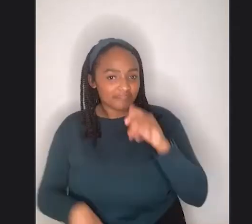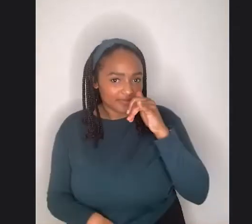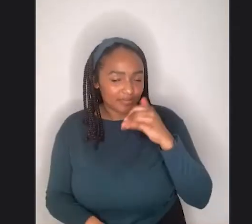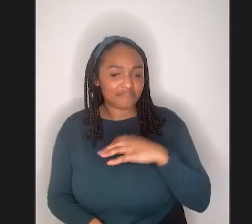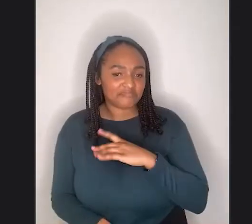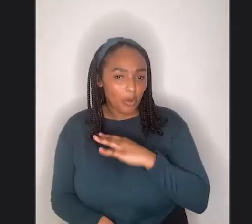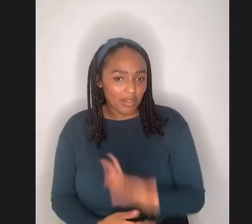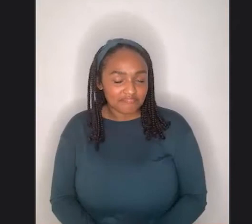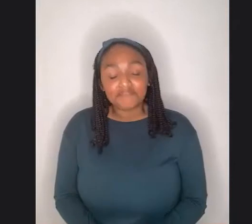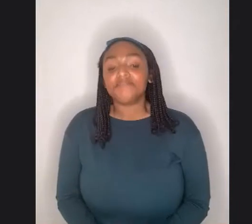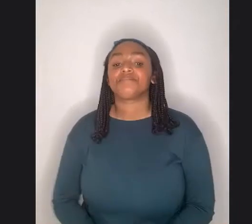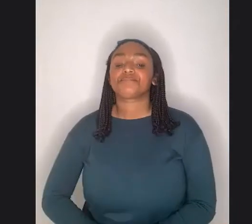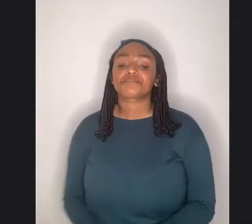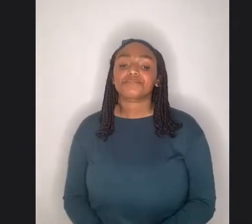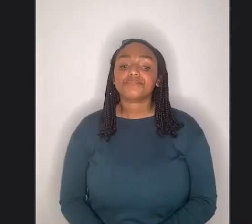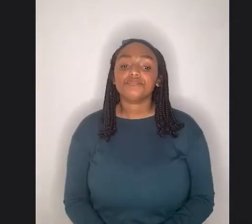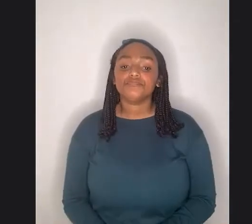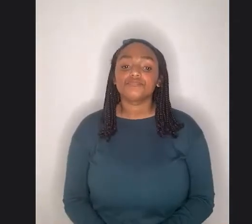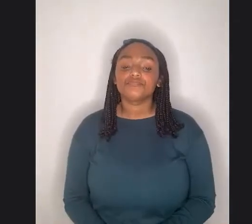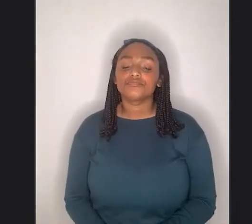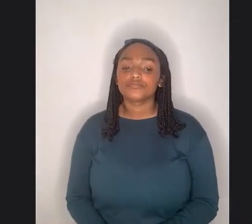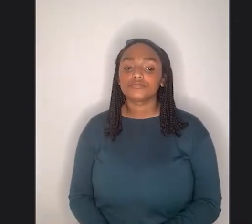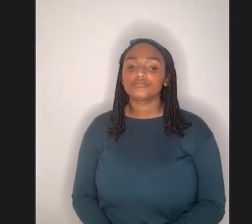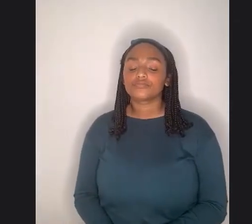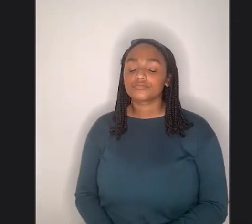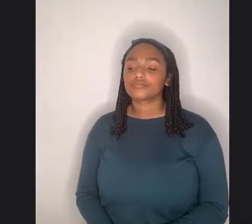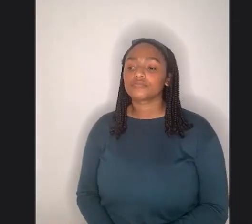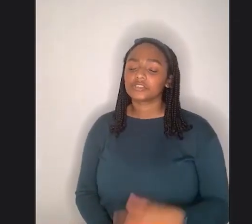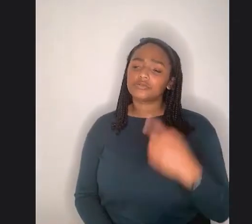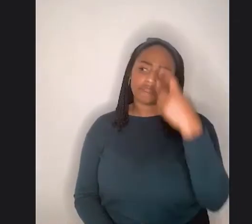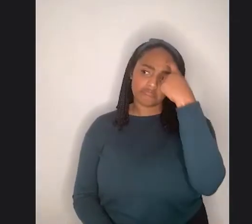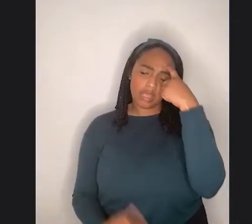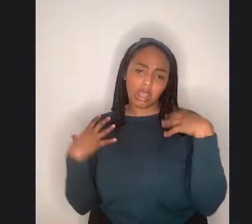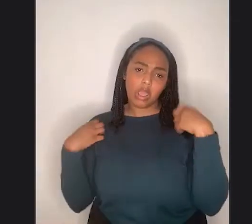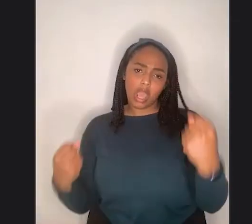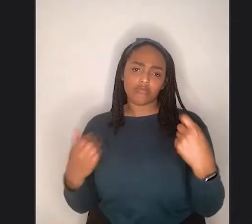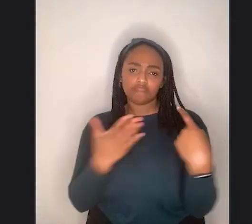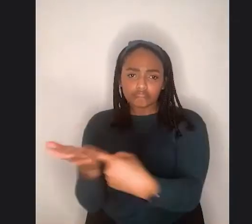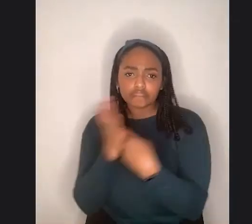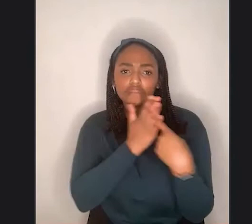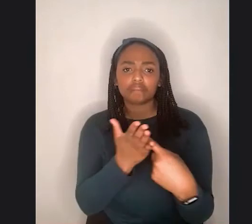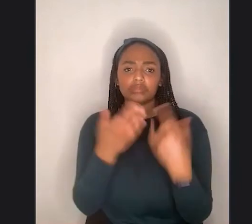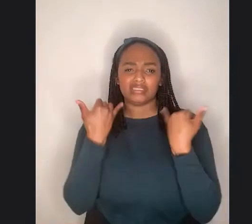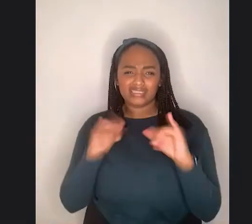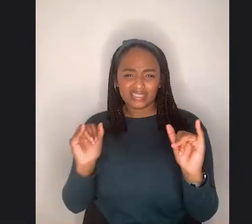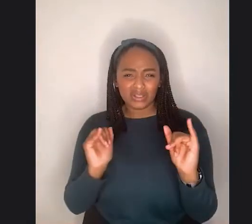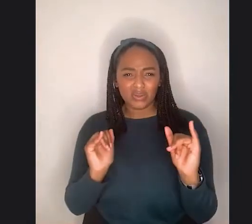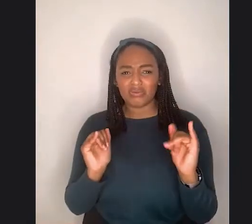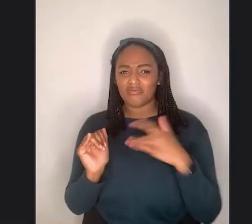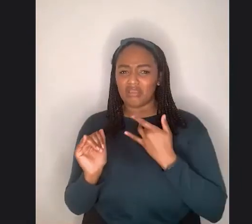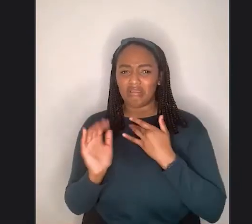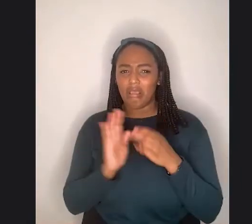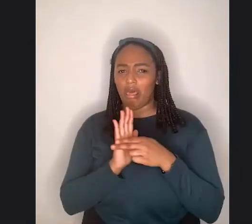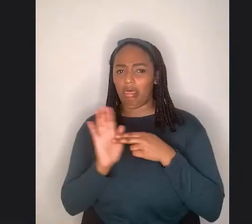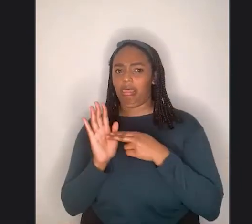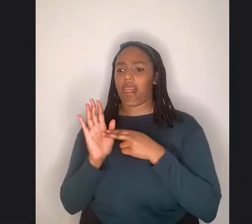let's focus on that for a minute. Um, why do you think that mental health discussion around mental health is still so stigmatized and what tips do you